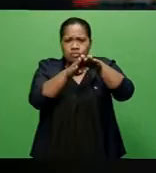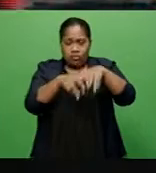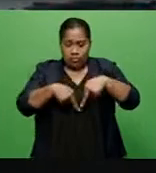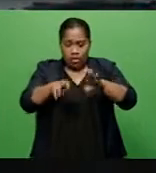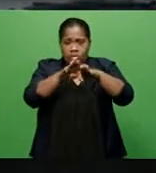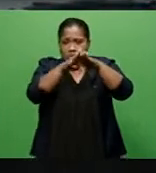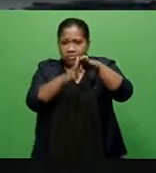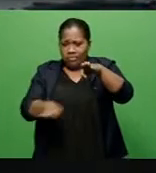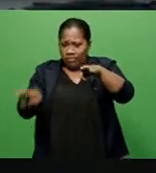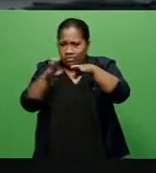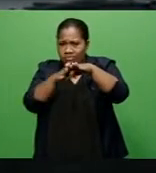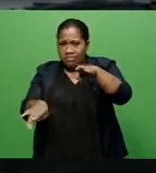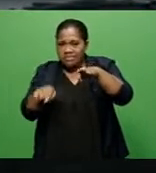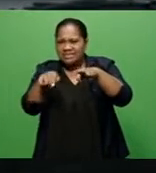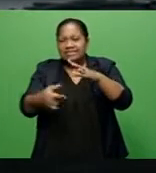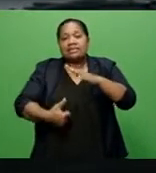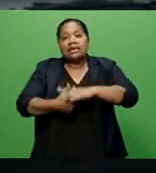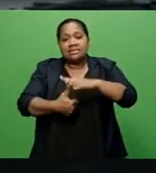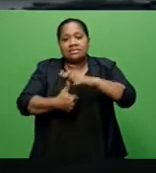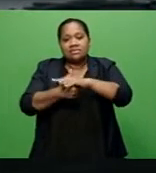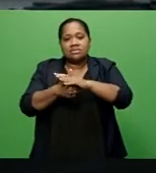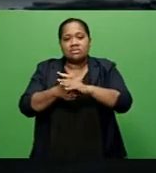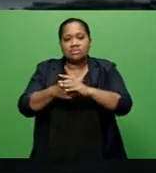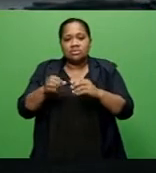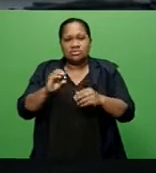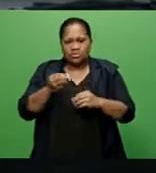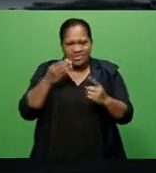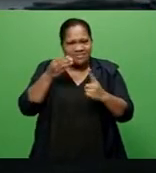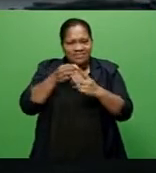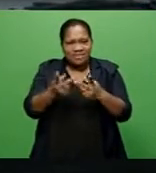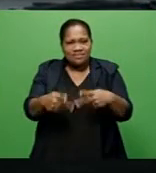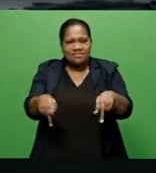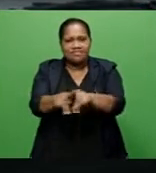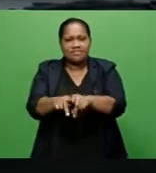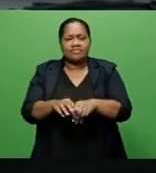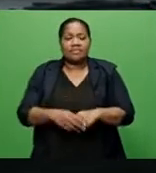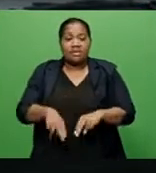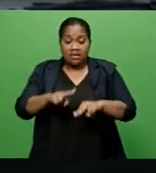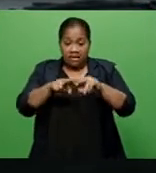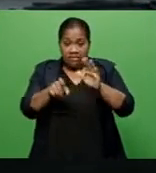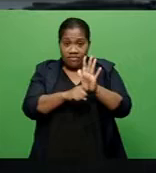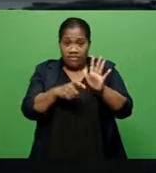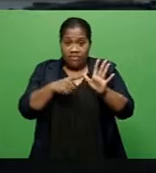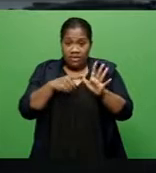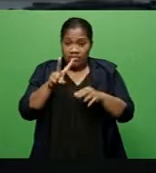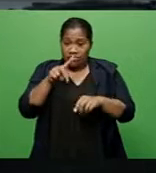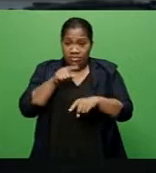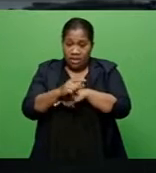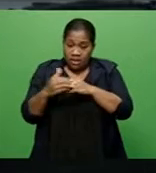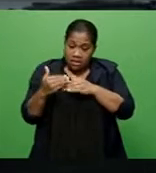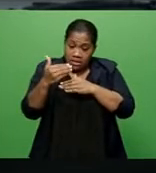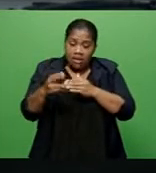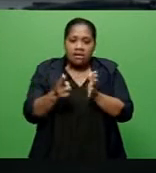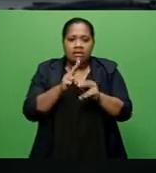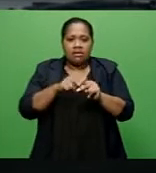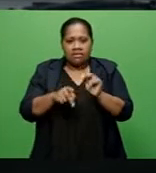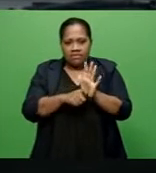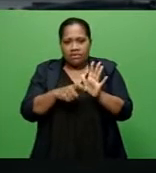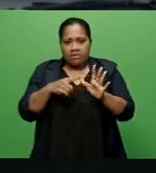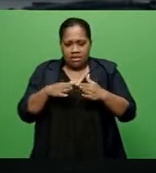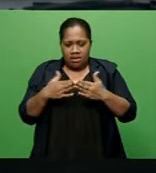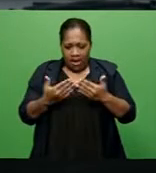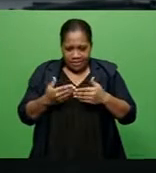to the major centers. Over the next few weeks, the FRA will be looking at reopening these roads or providing